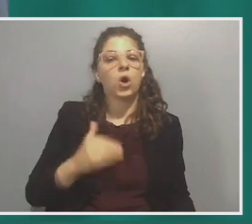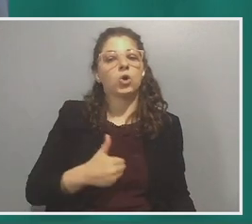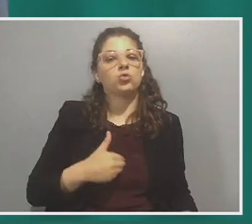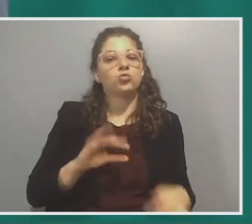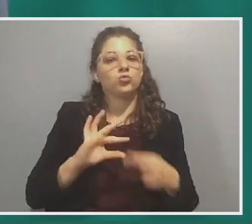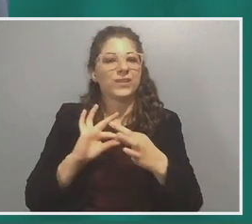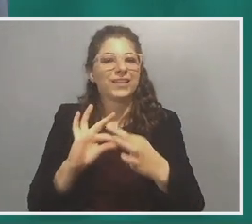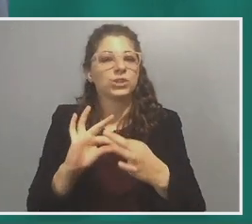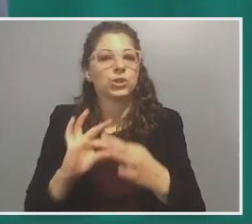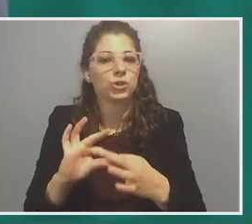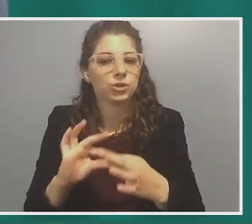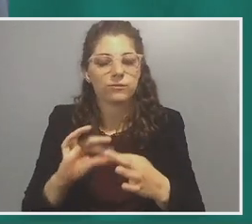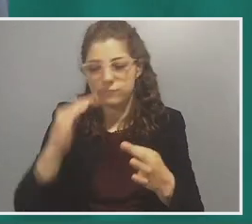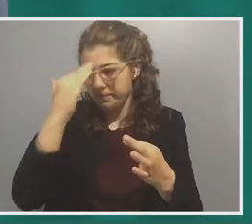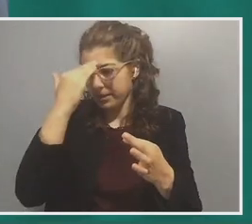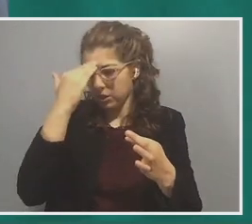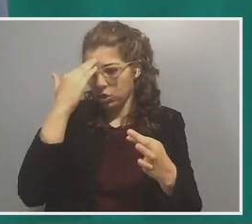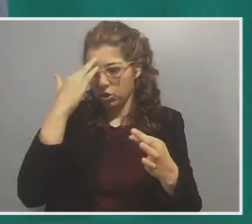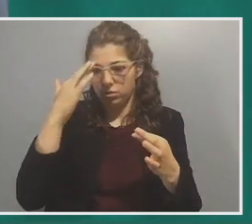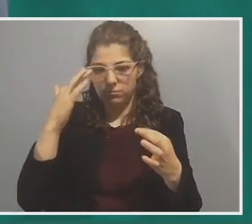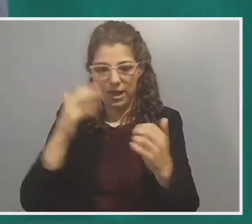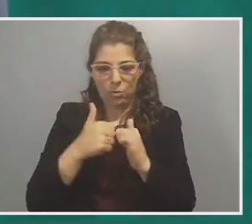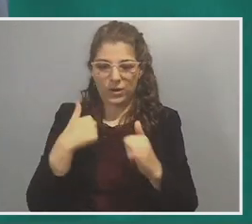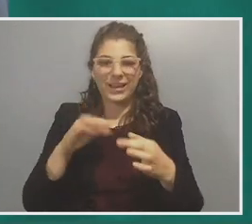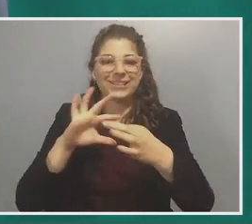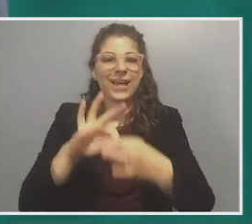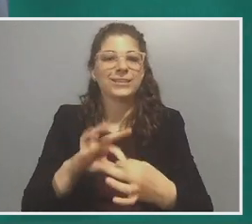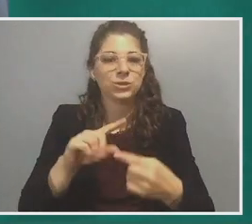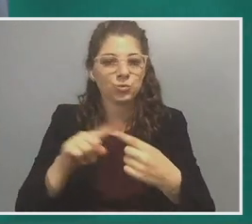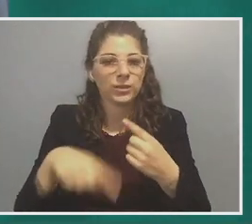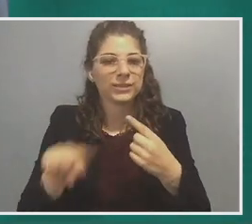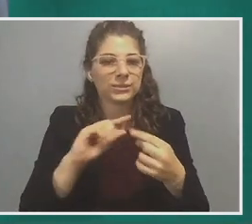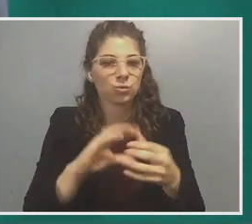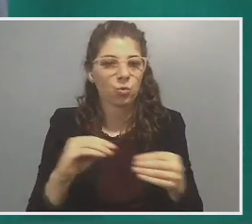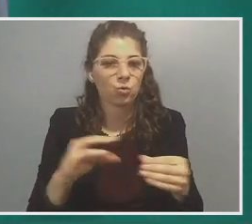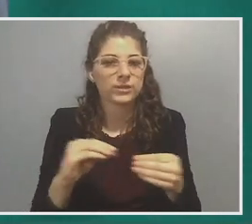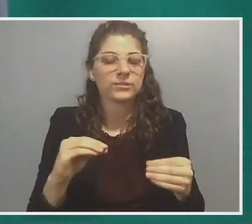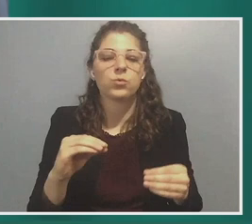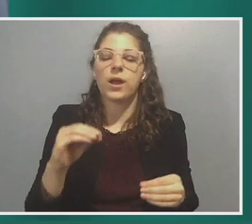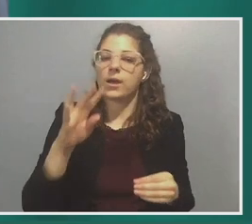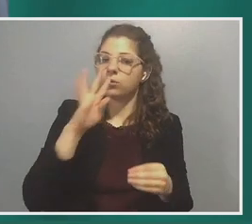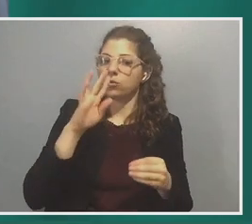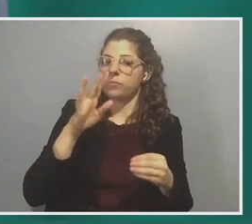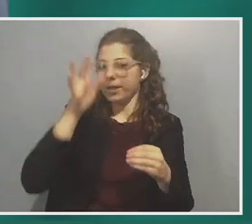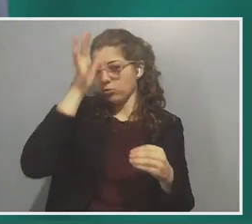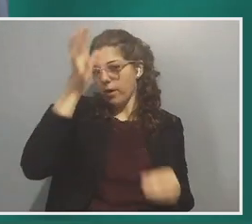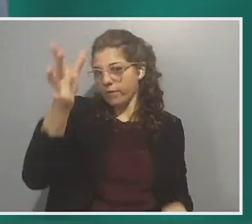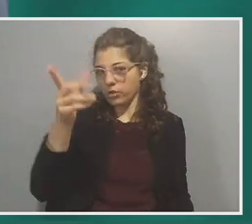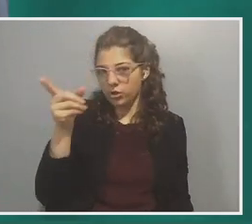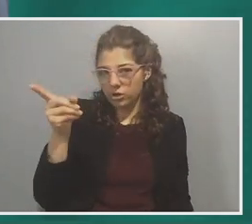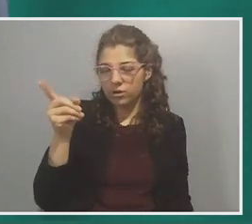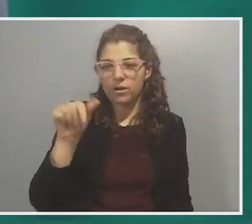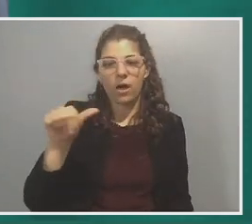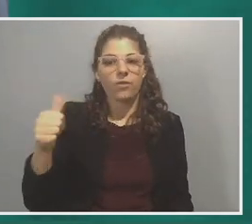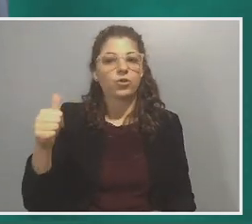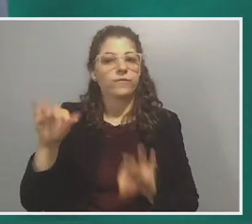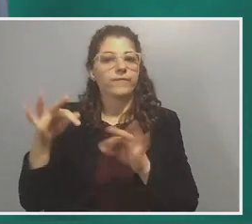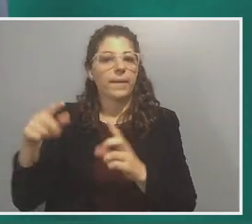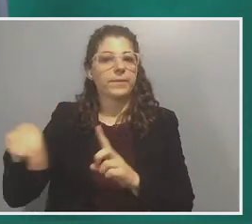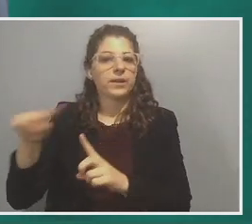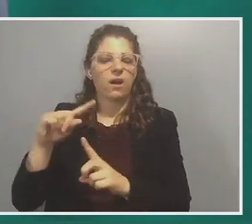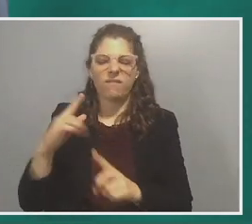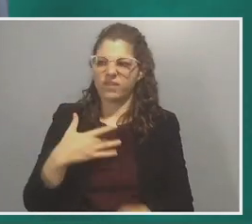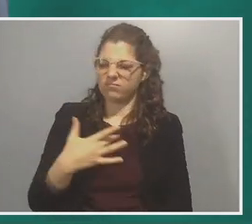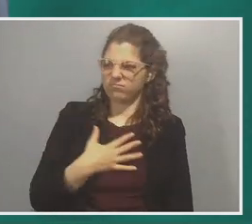and familial proximity. Right. And I think when I, I spoke to, when I was talking to my grandfather and other members of my family, I had this moment, I was like, my